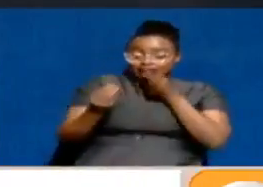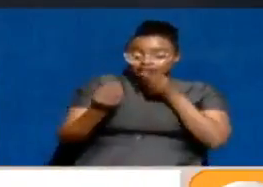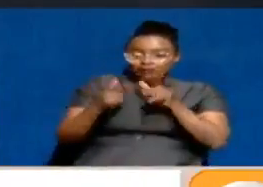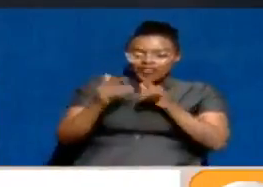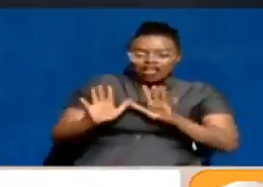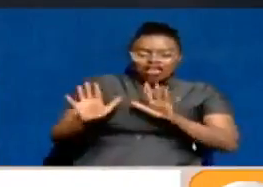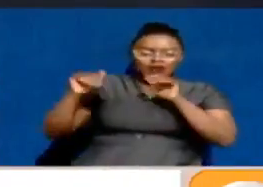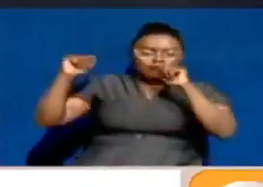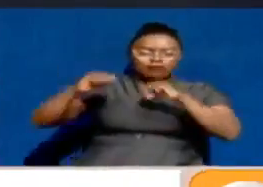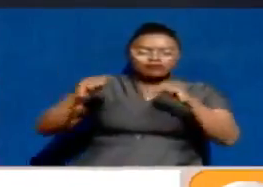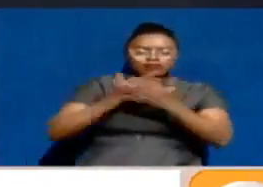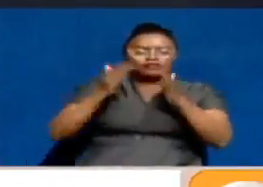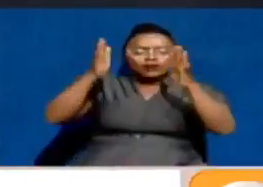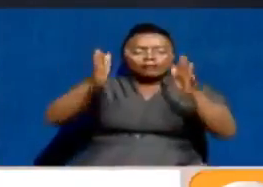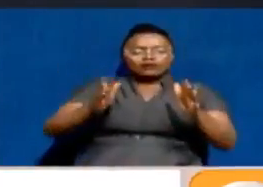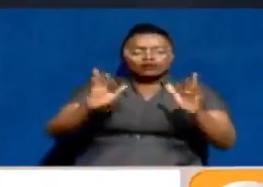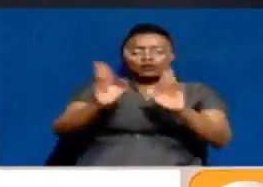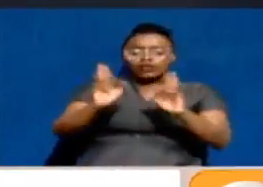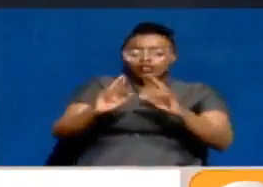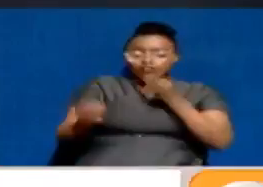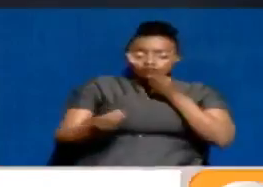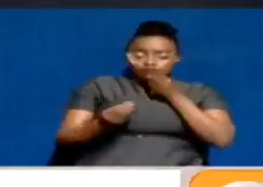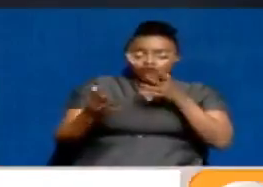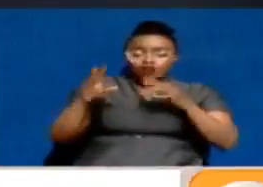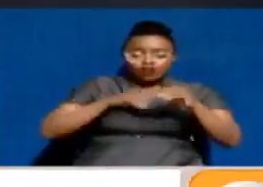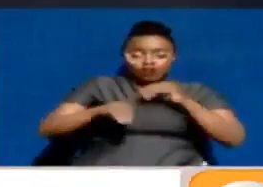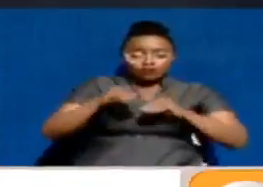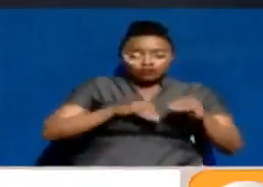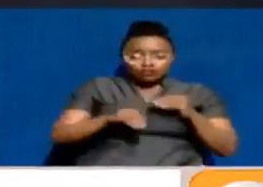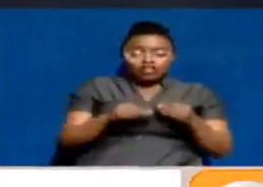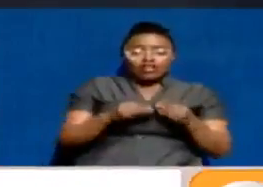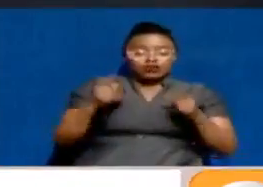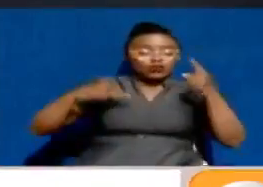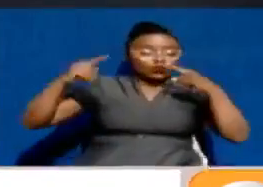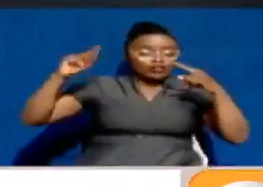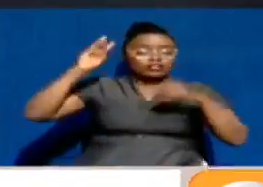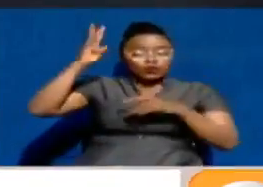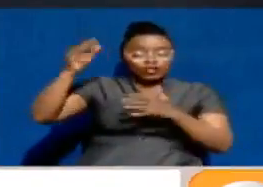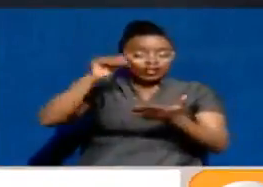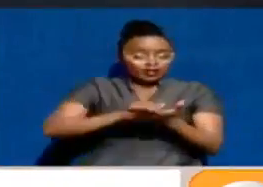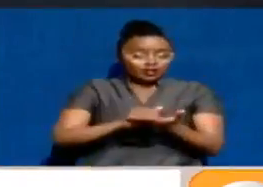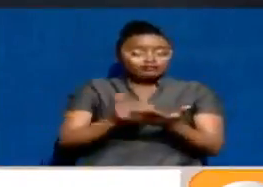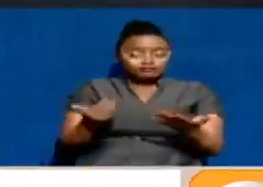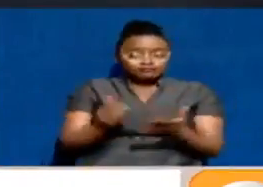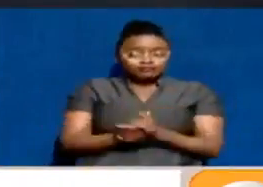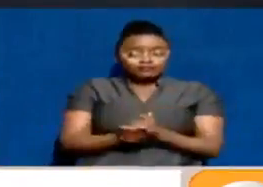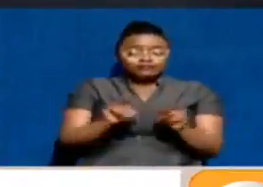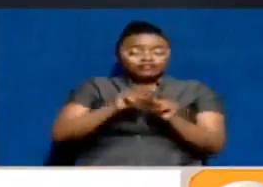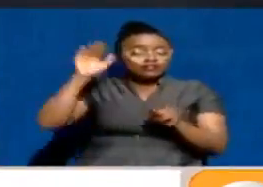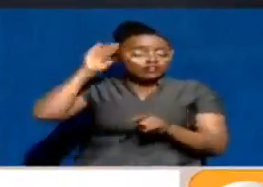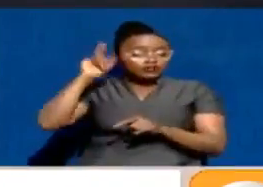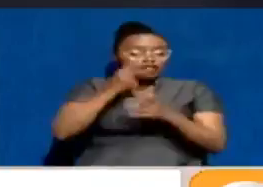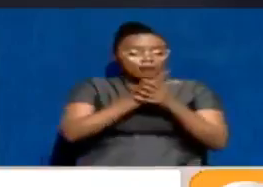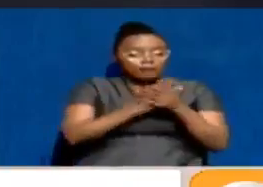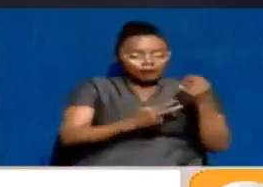off any potential whistleblowers. And in this way, corruption wins again. As I've heard